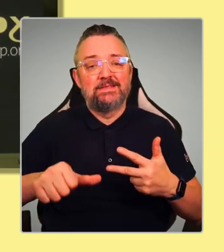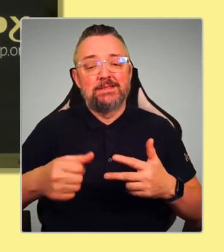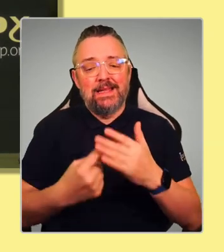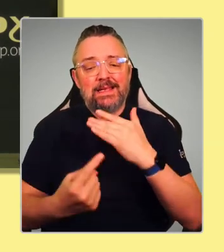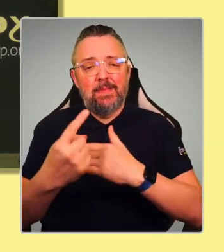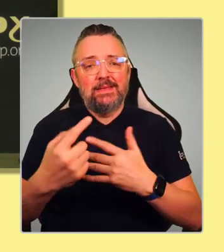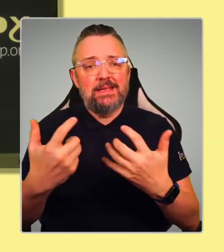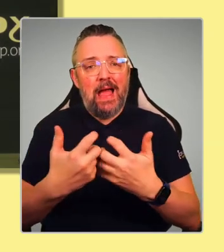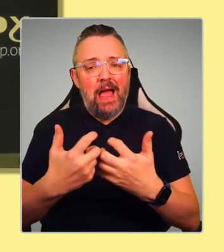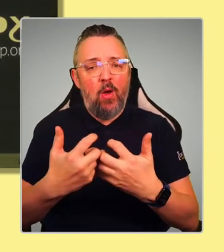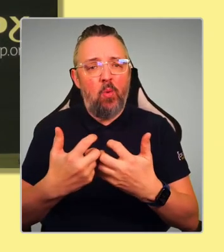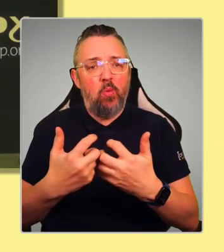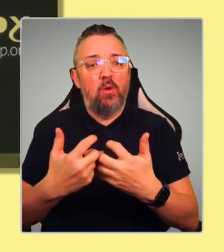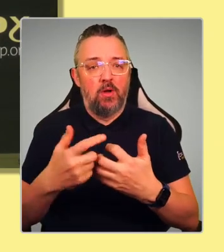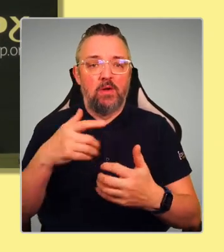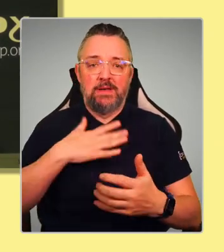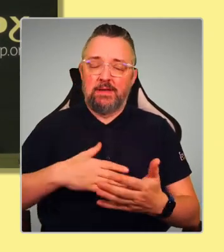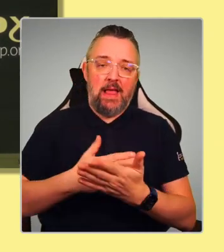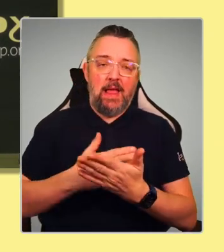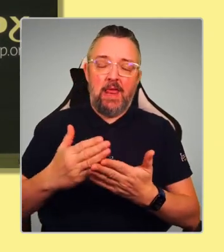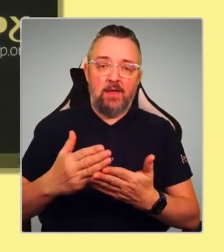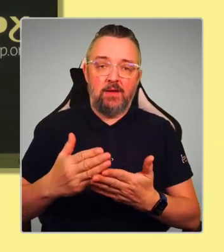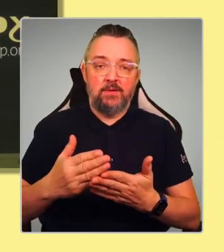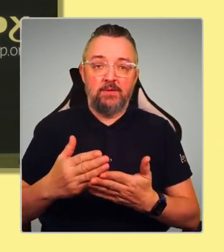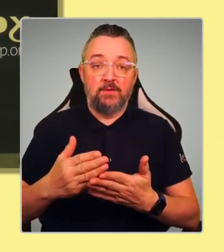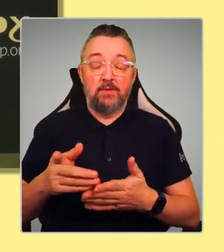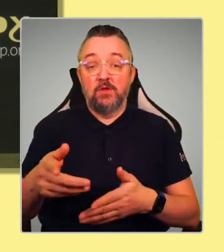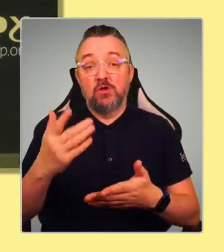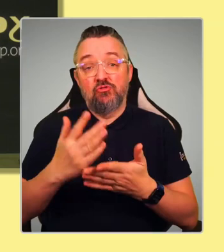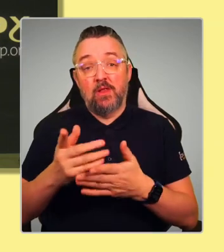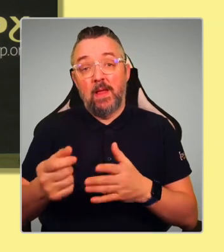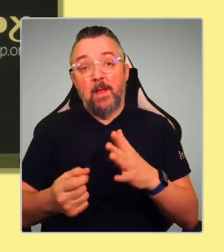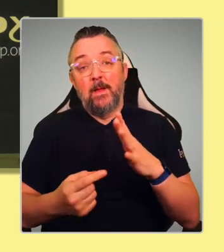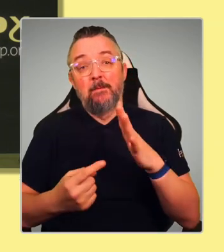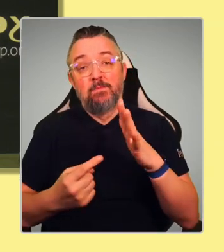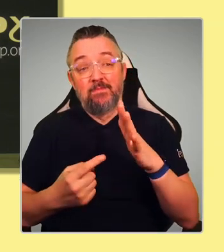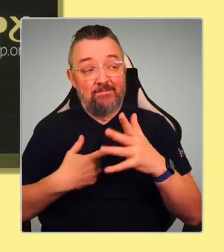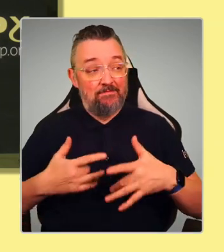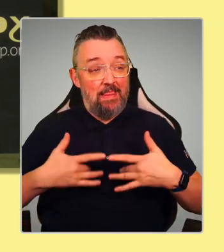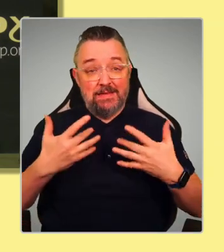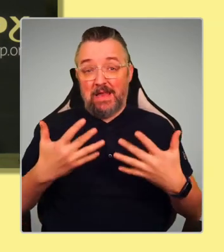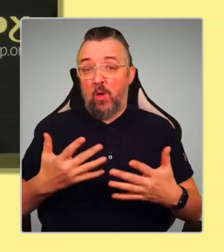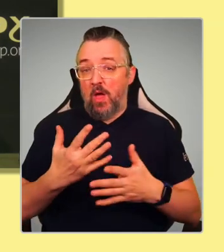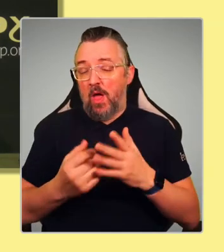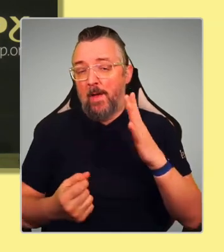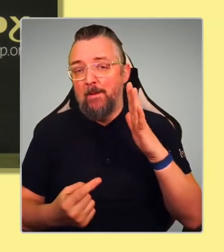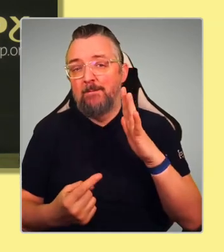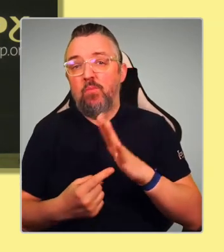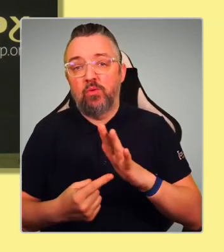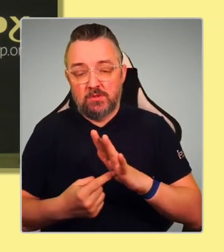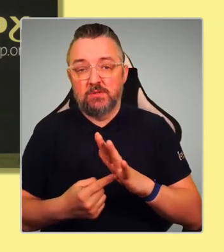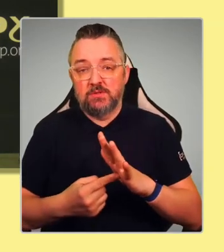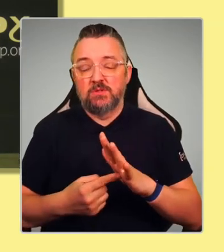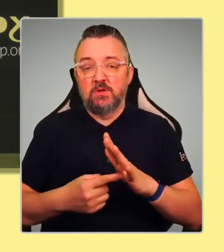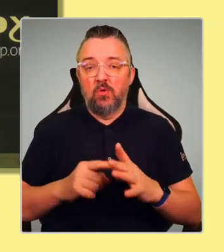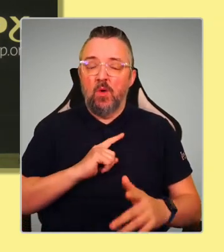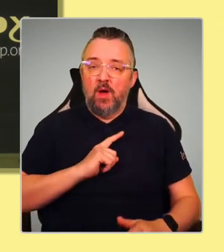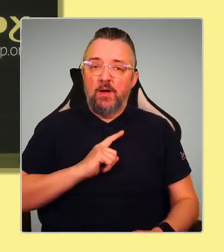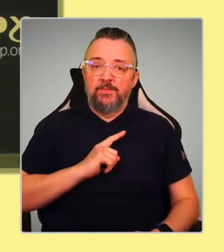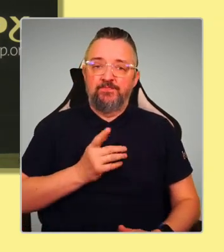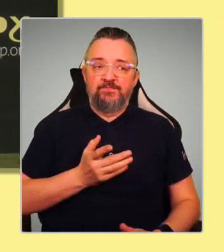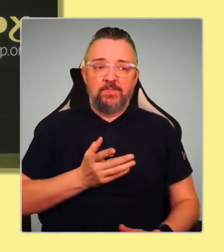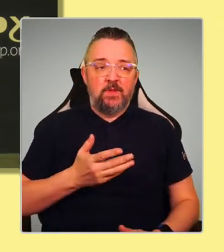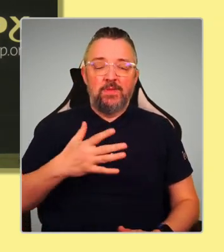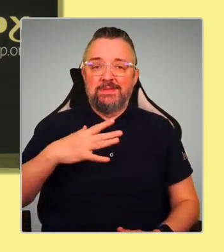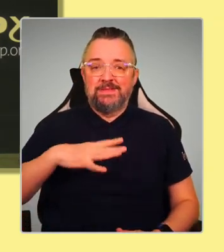And I don't think it's ever been more important than it is now to have this deep, serious adult